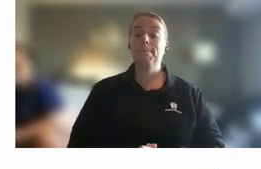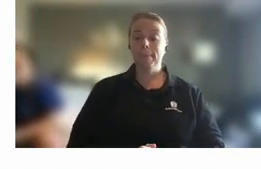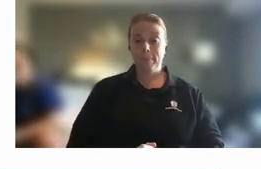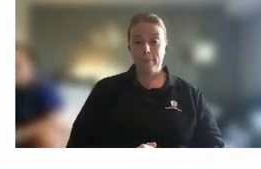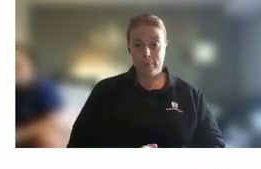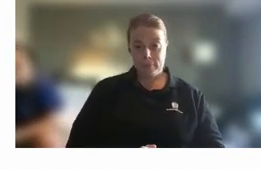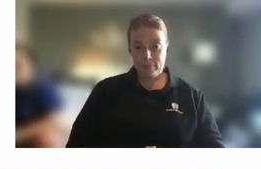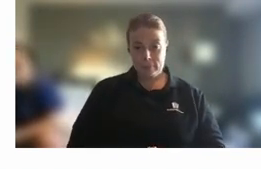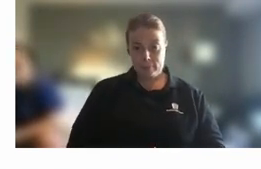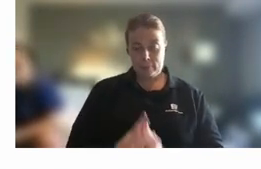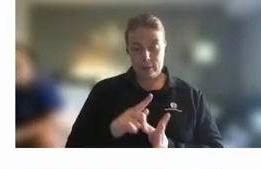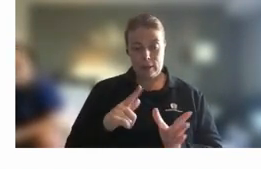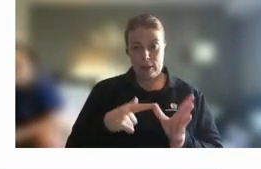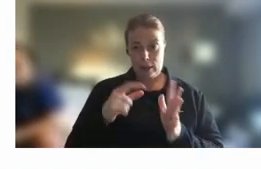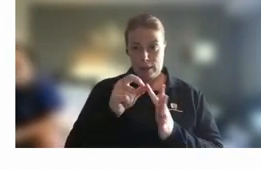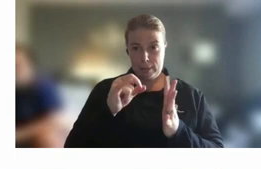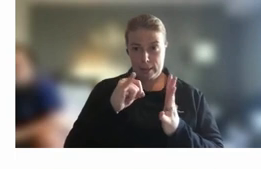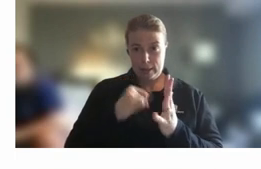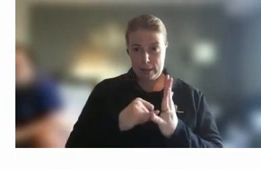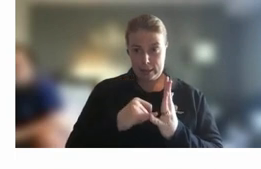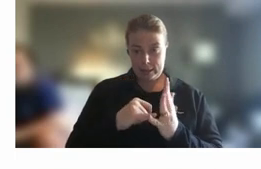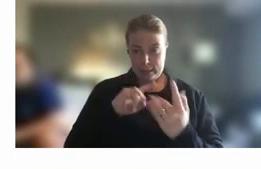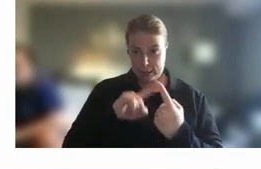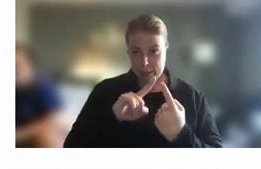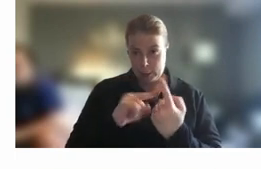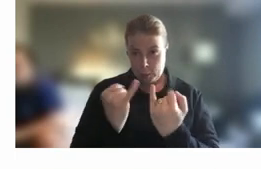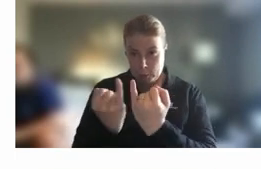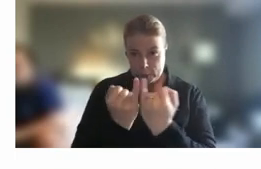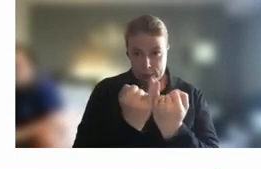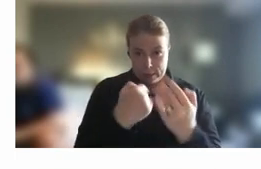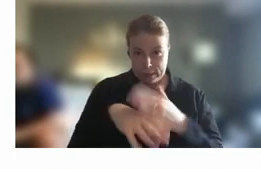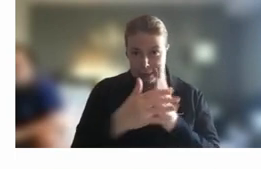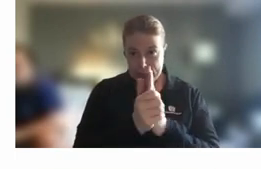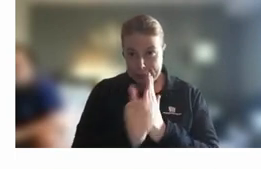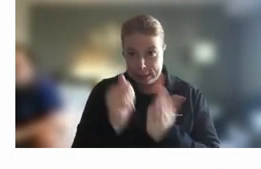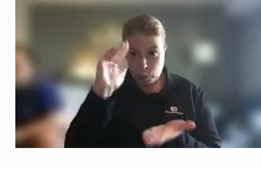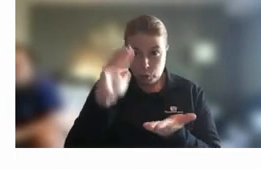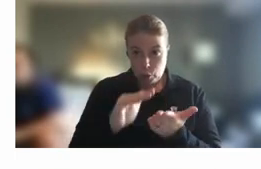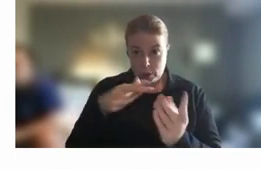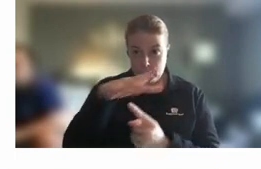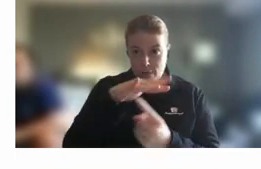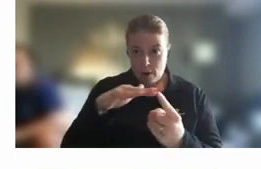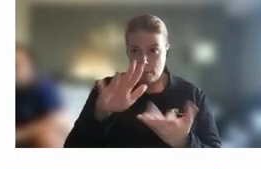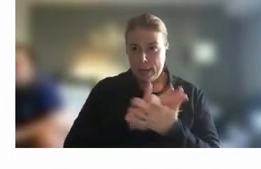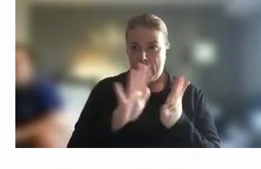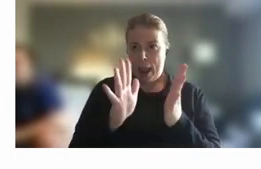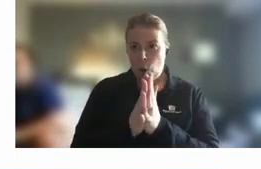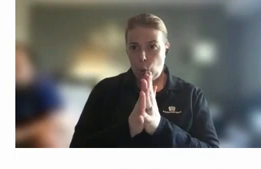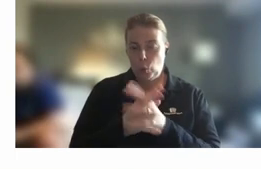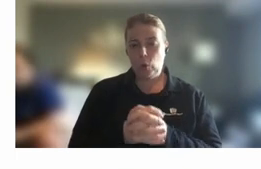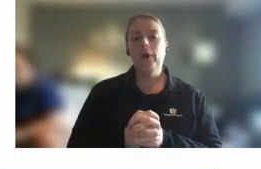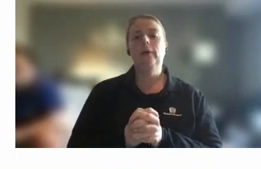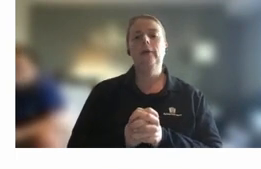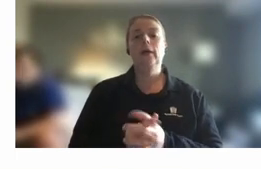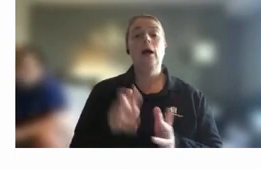abs remain competitive in the current skill shortage environment something that i know the